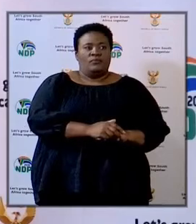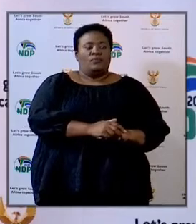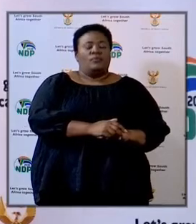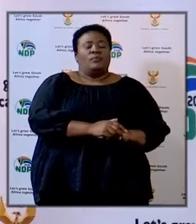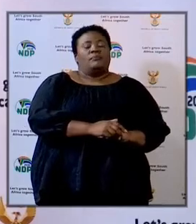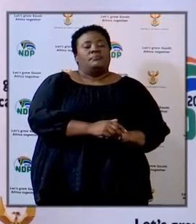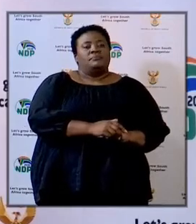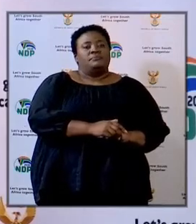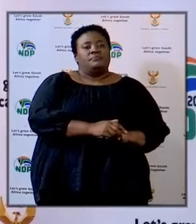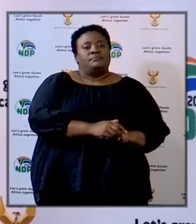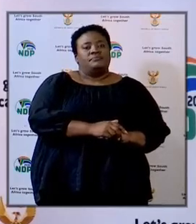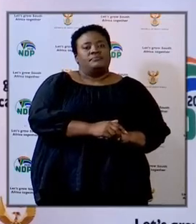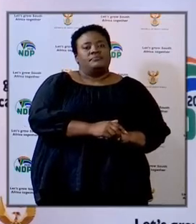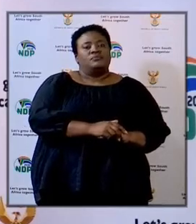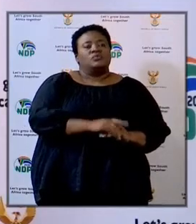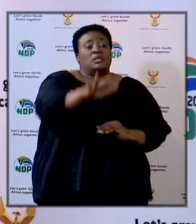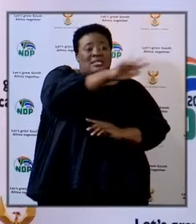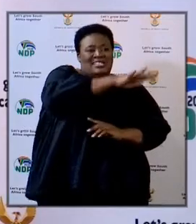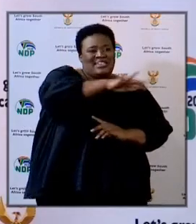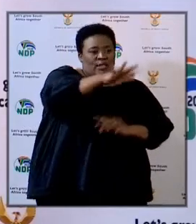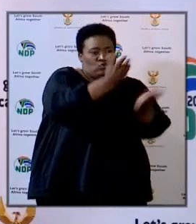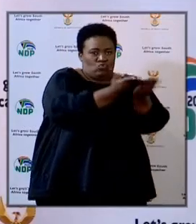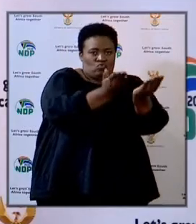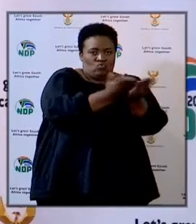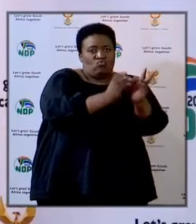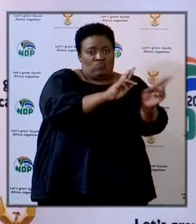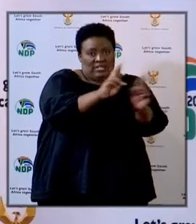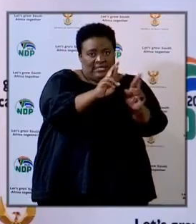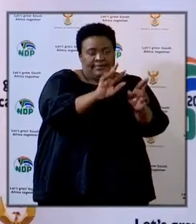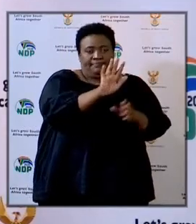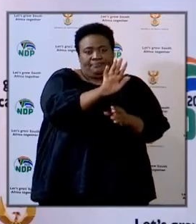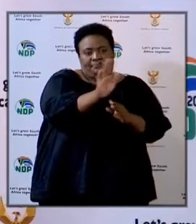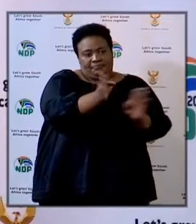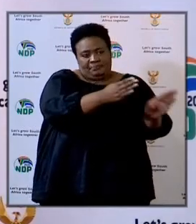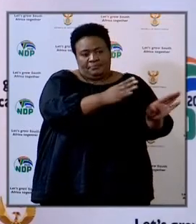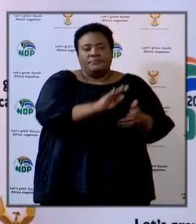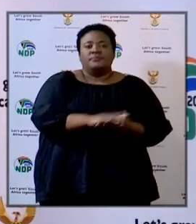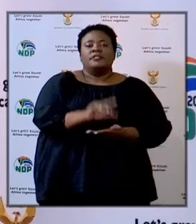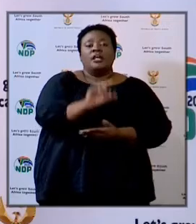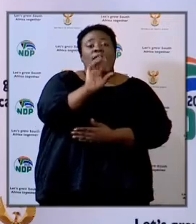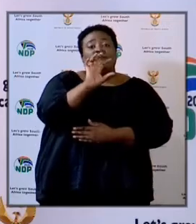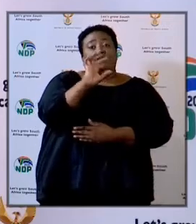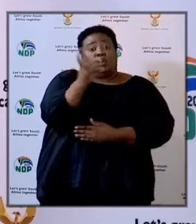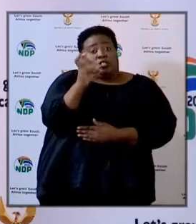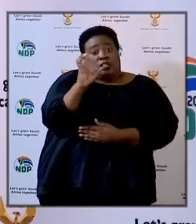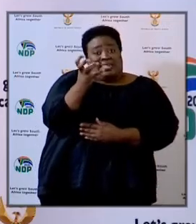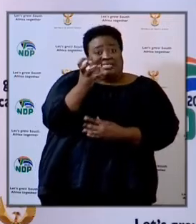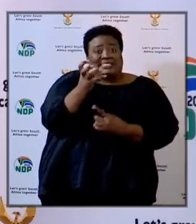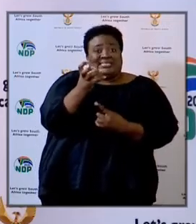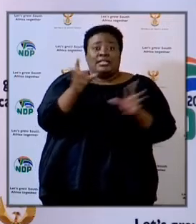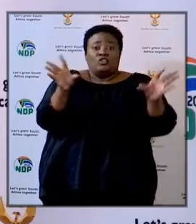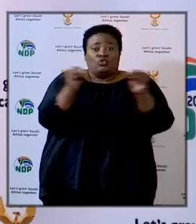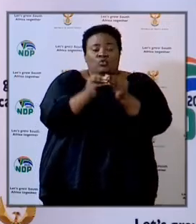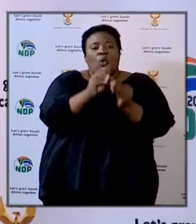facility's point of view. Free state, out of 1